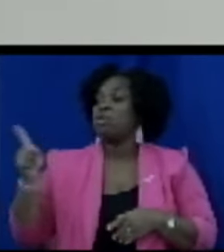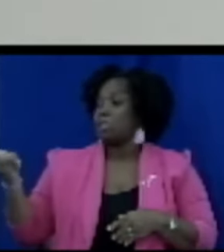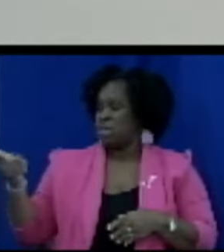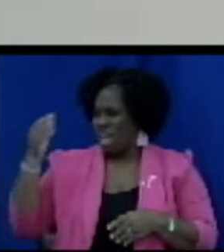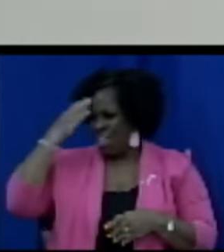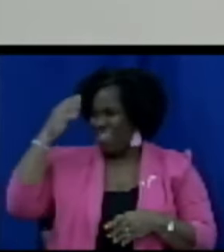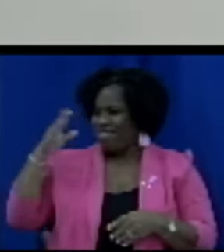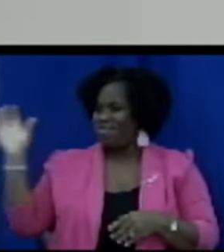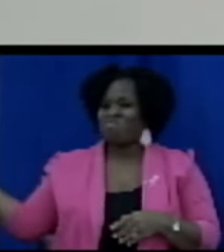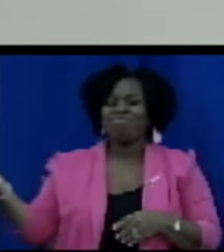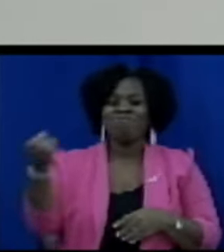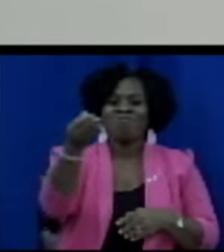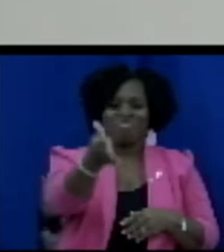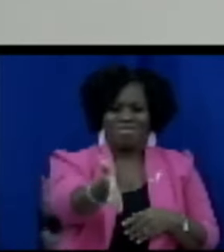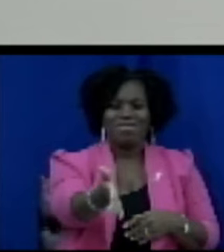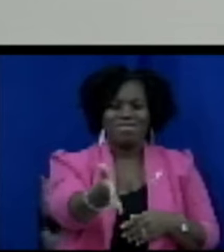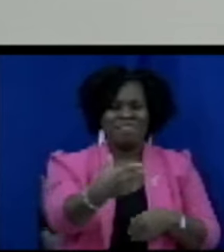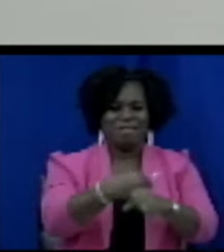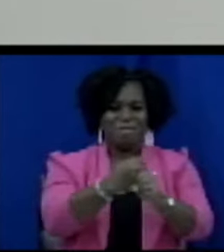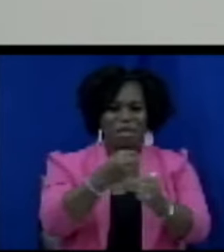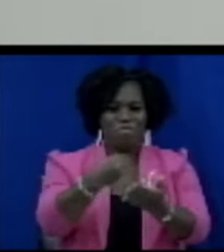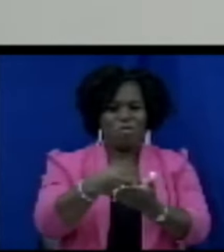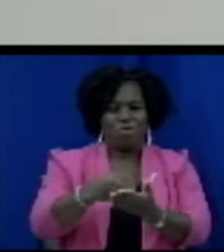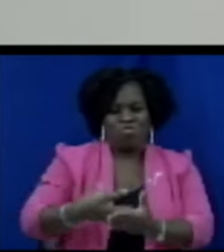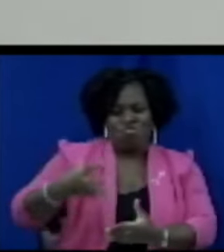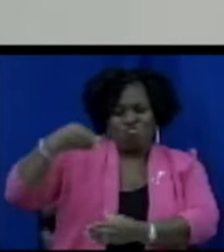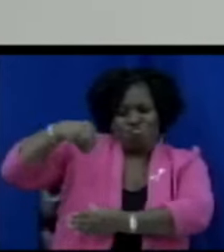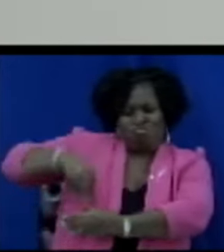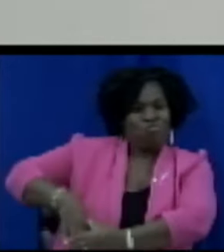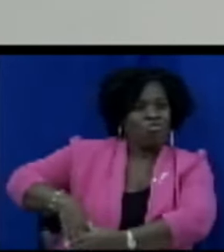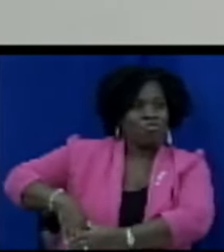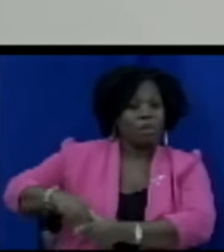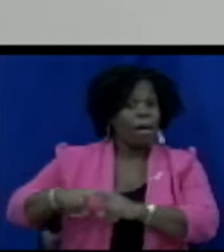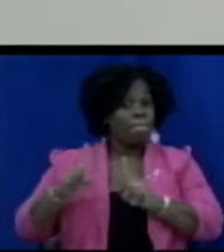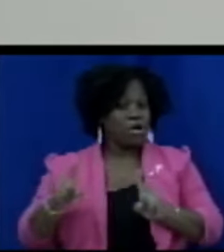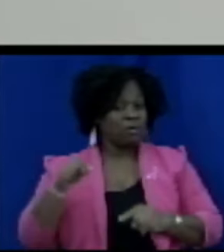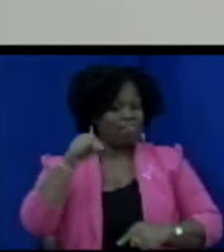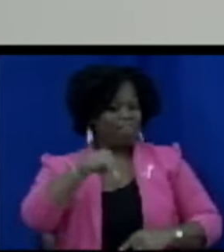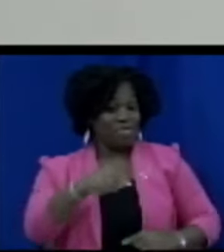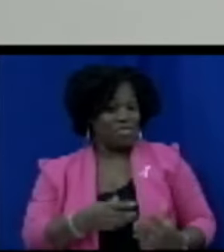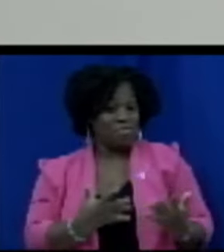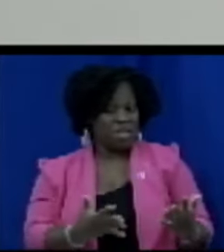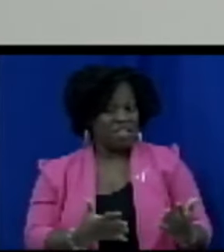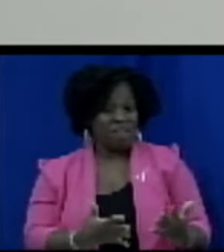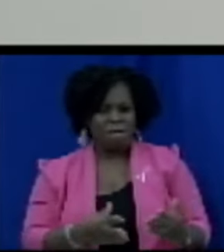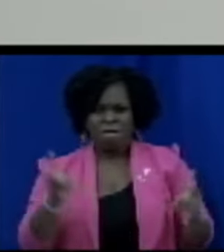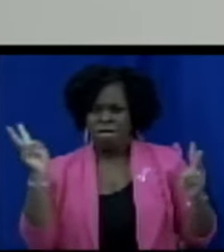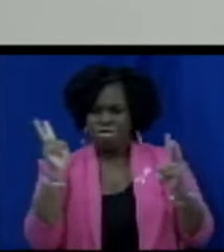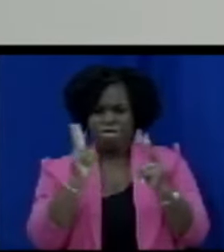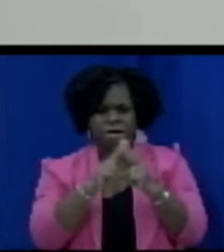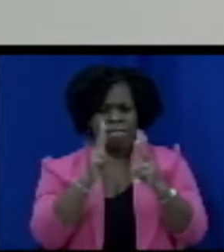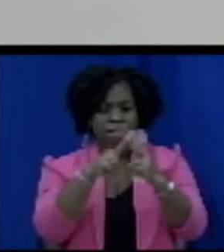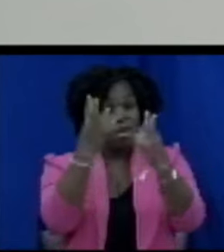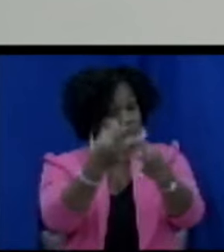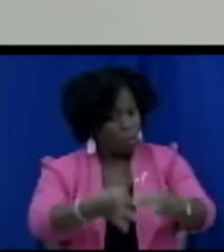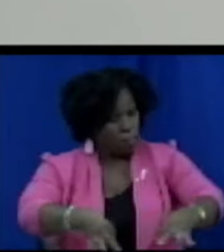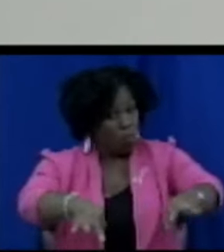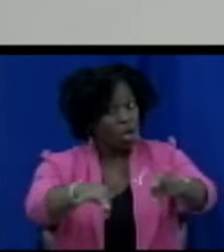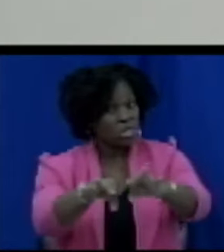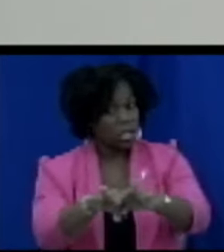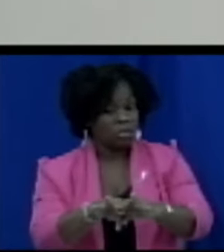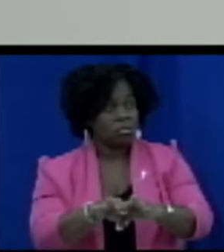because we want them to make a little bit more money but this is very important we're dealing with people's health and safety here